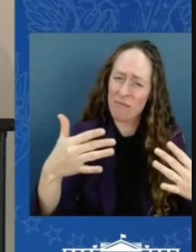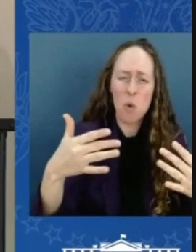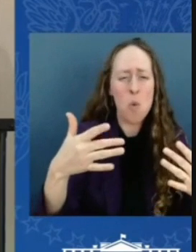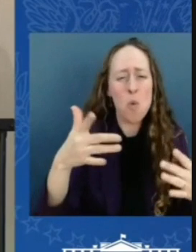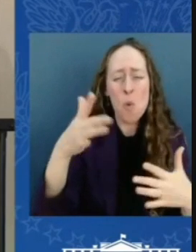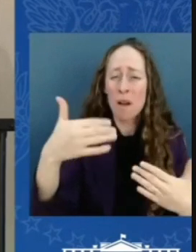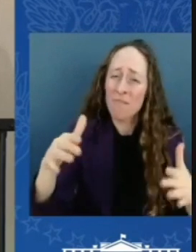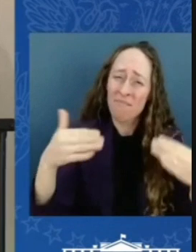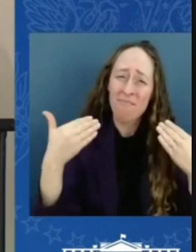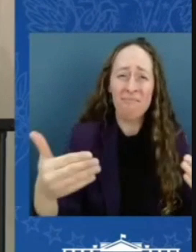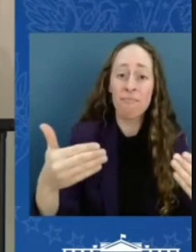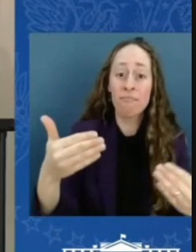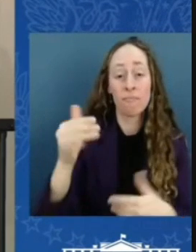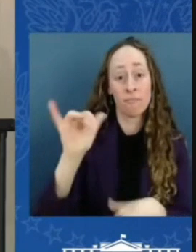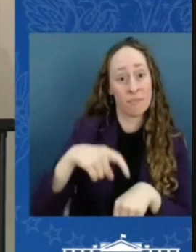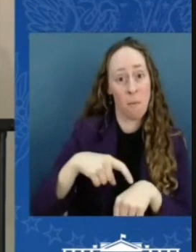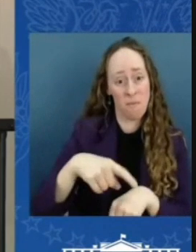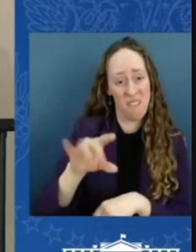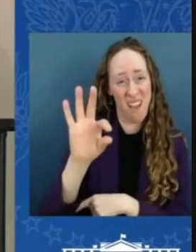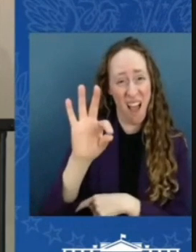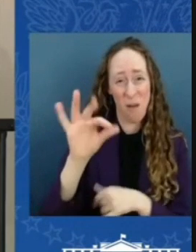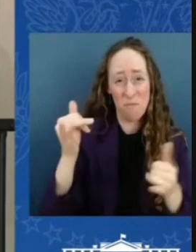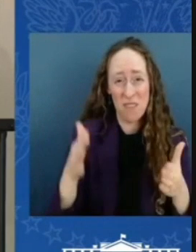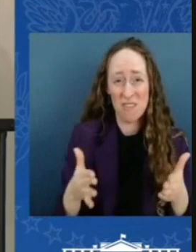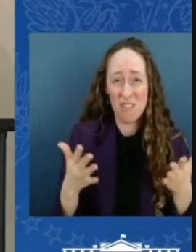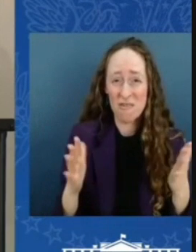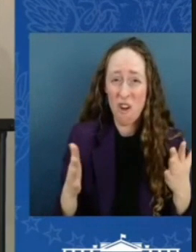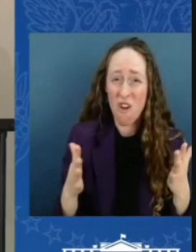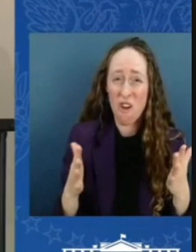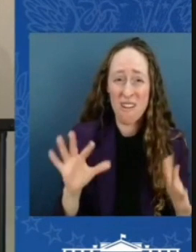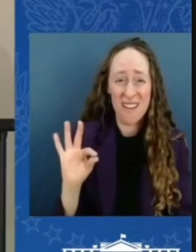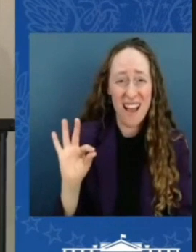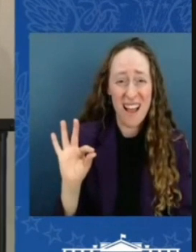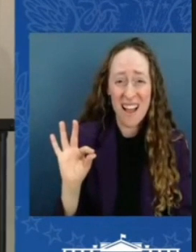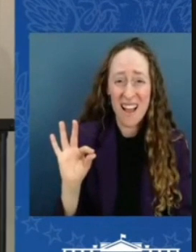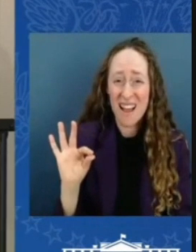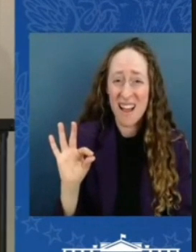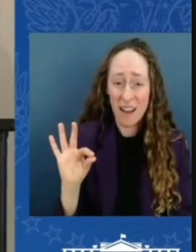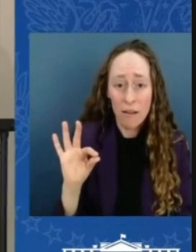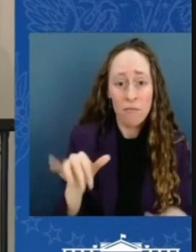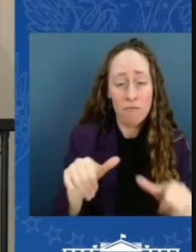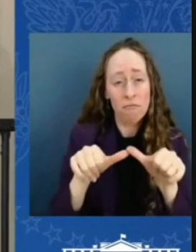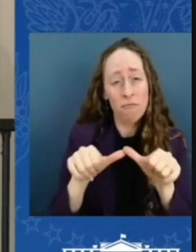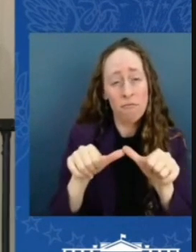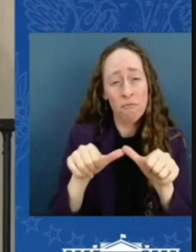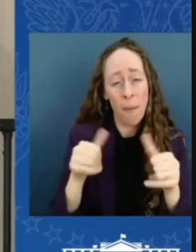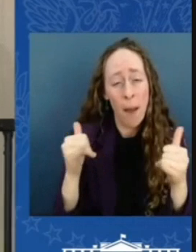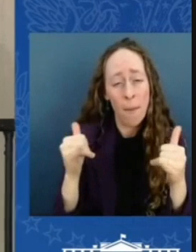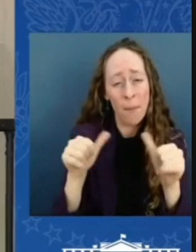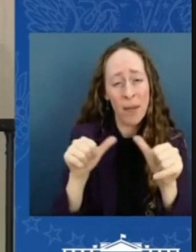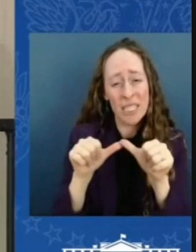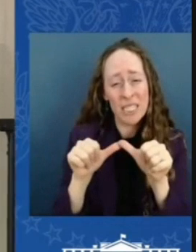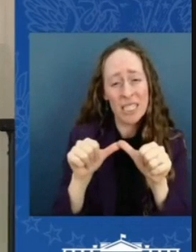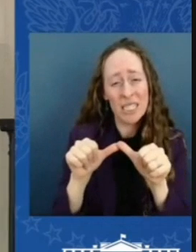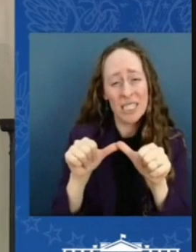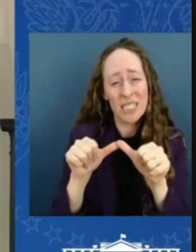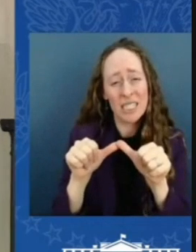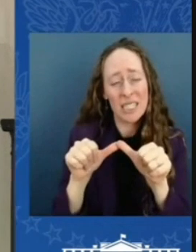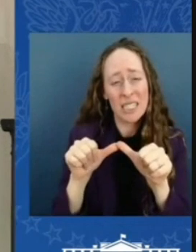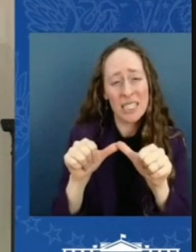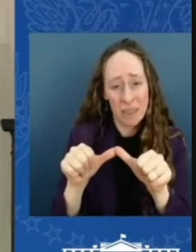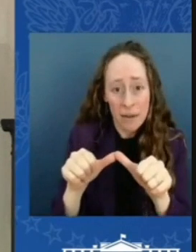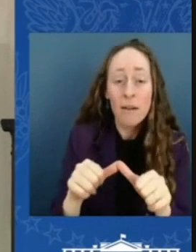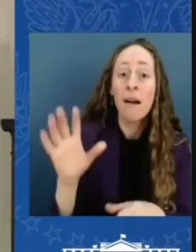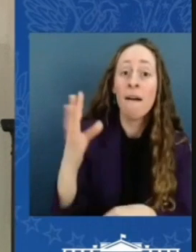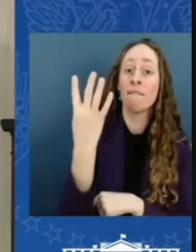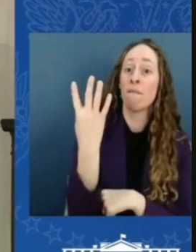Double, nine. Four players scored in double figures. Your bench outscored Iowa's bench 37 to nothing.